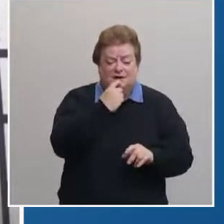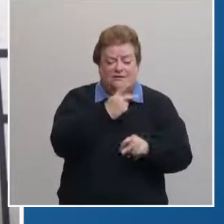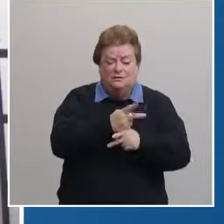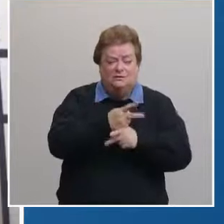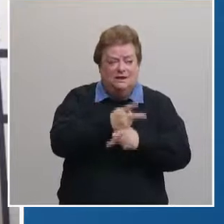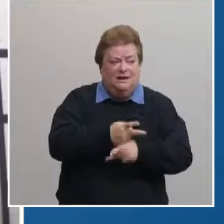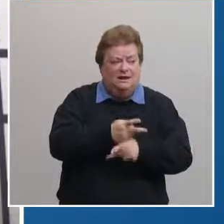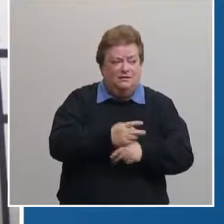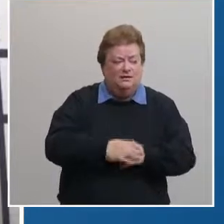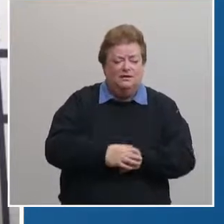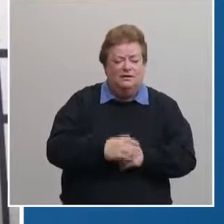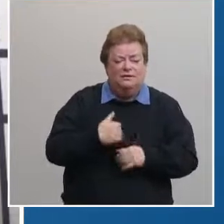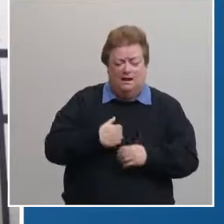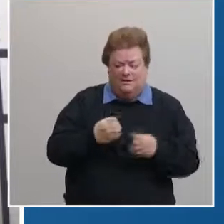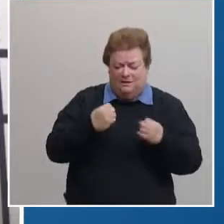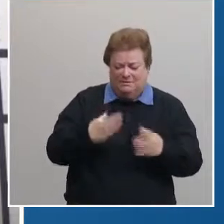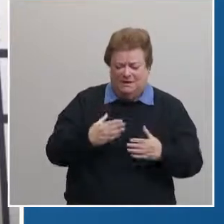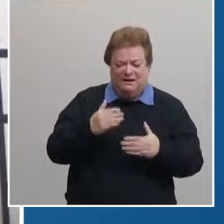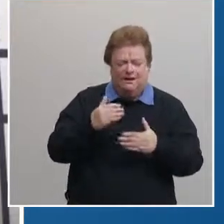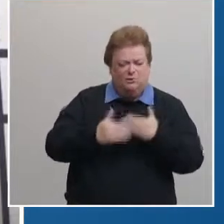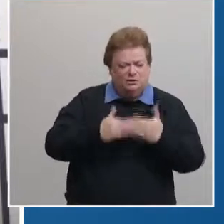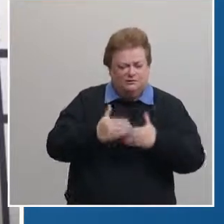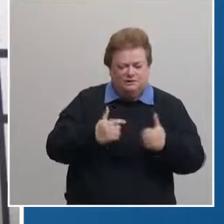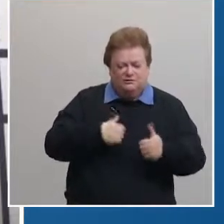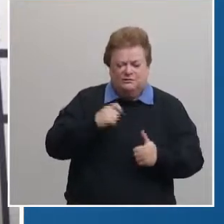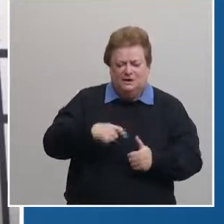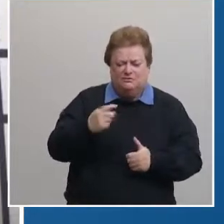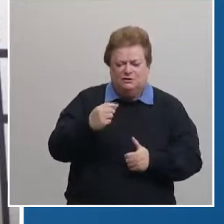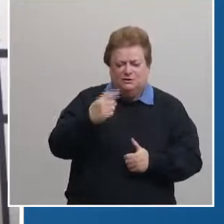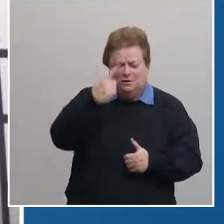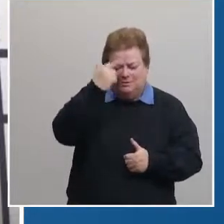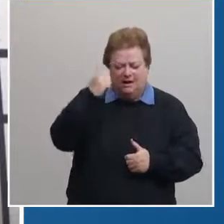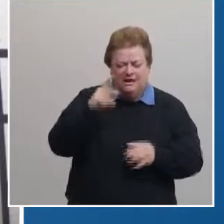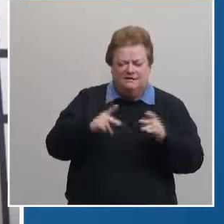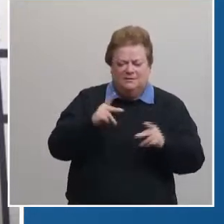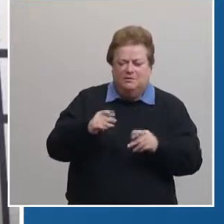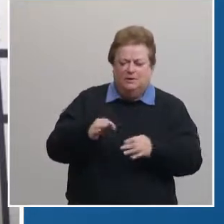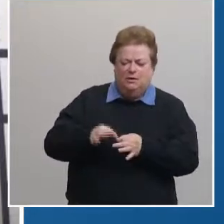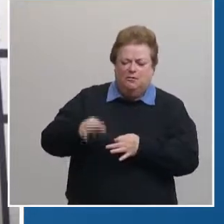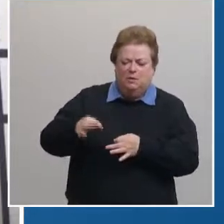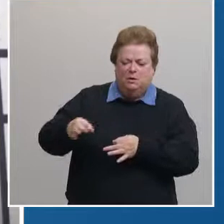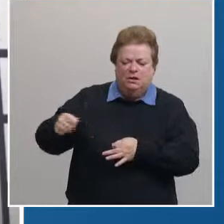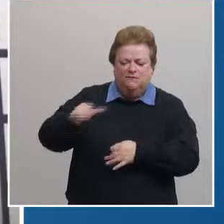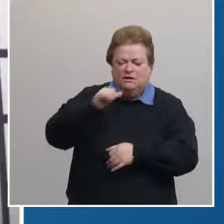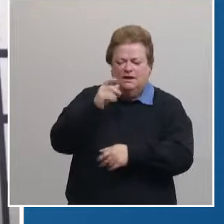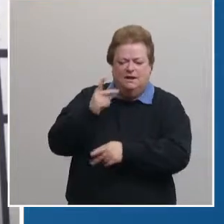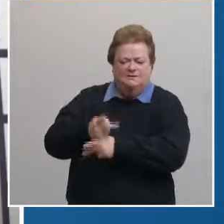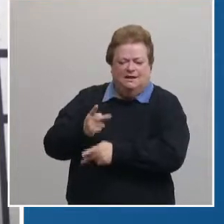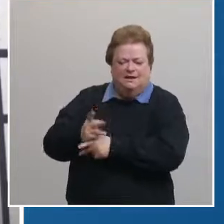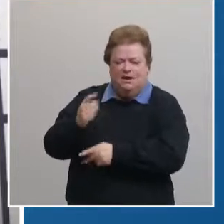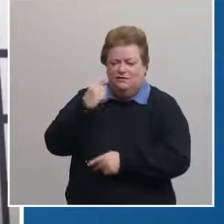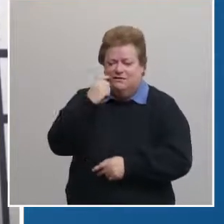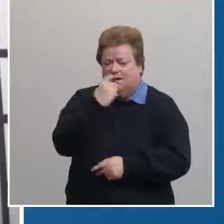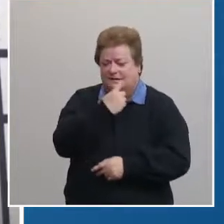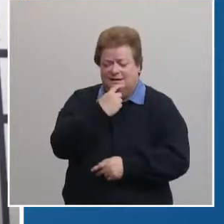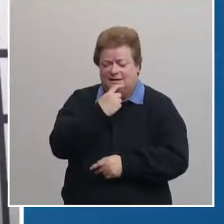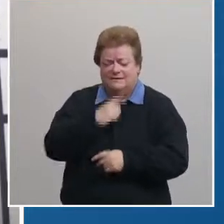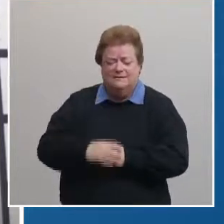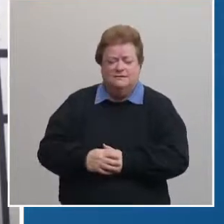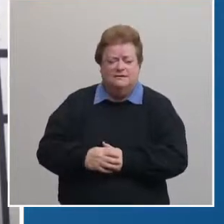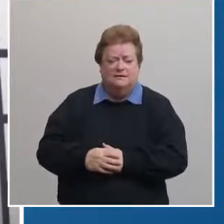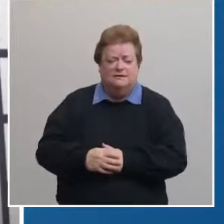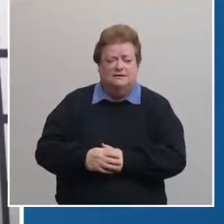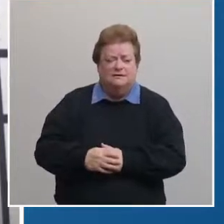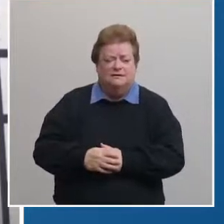procedures needing to be done as a result of people putting off things that could have been addressed a lot sooner with very very minor